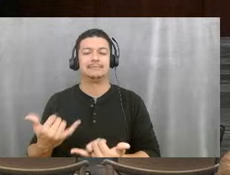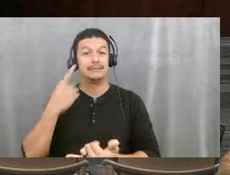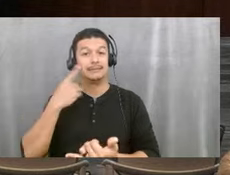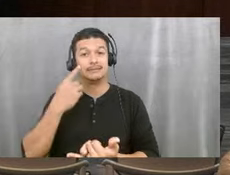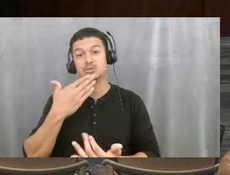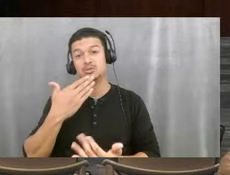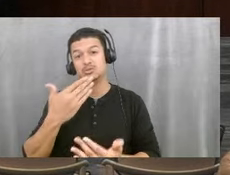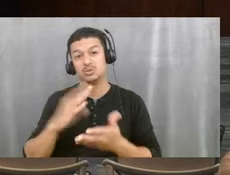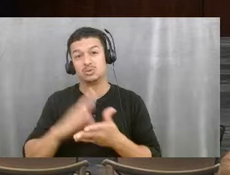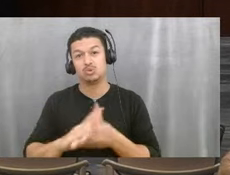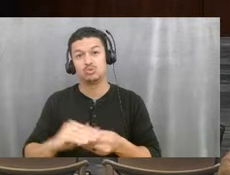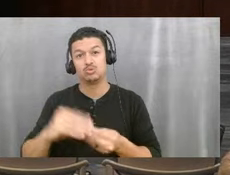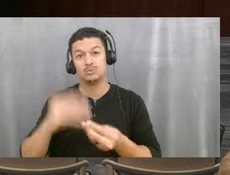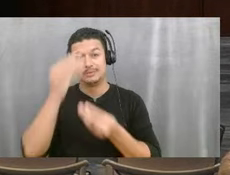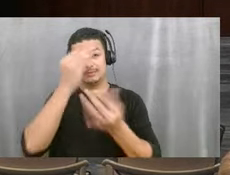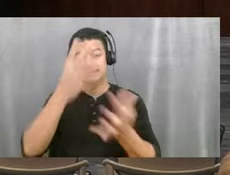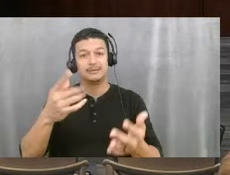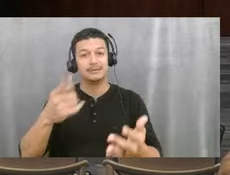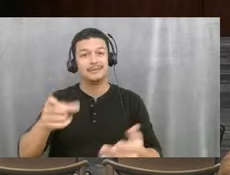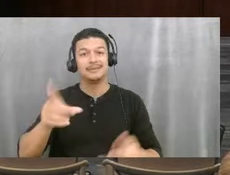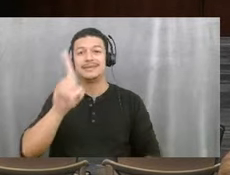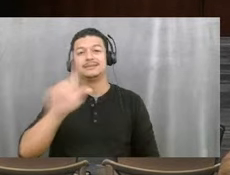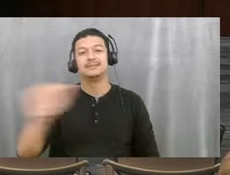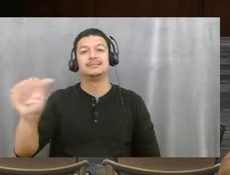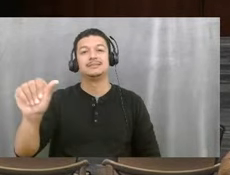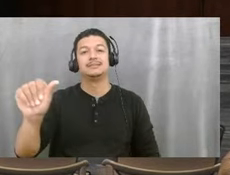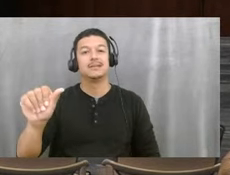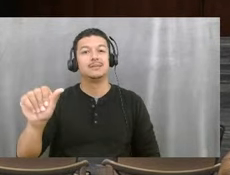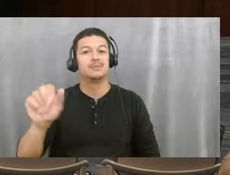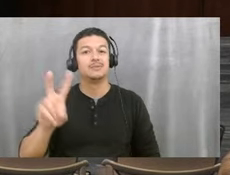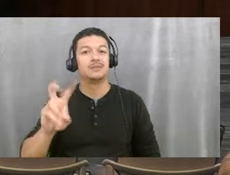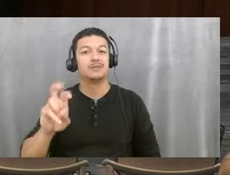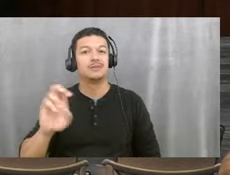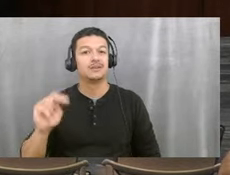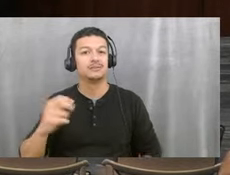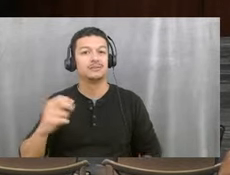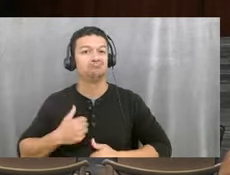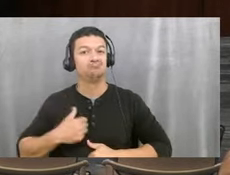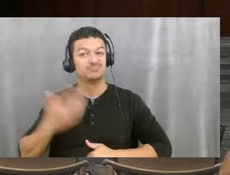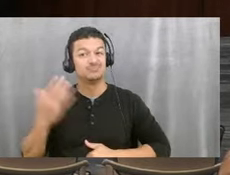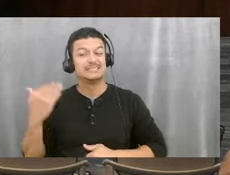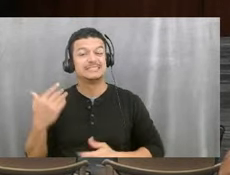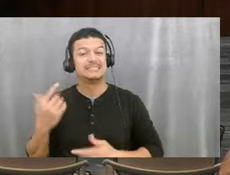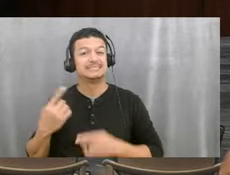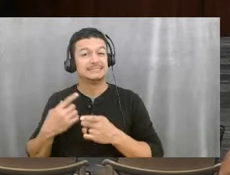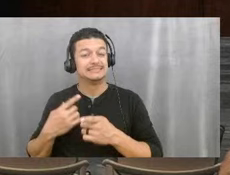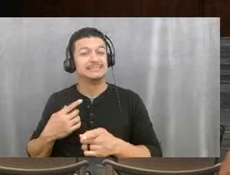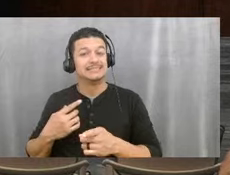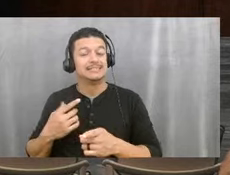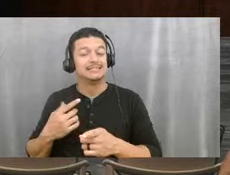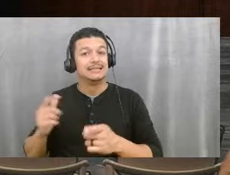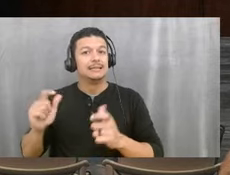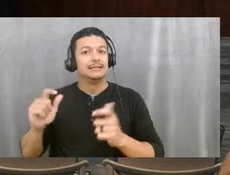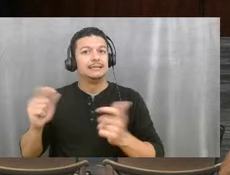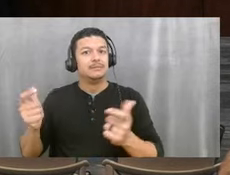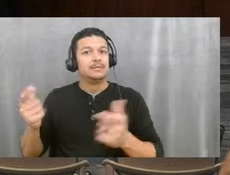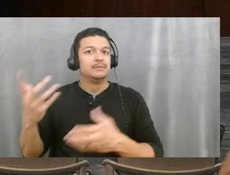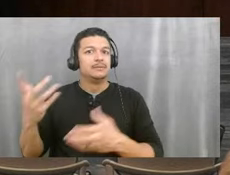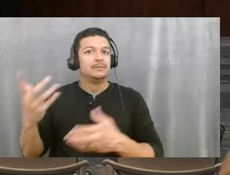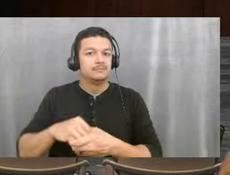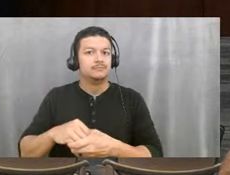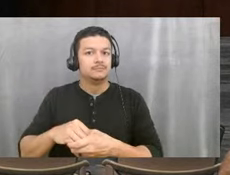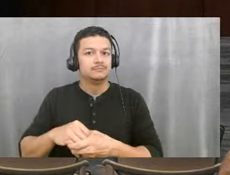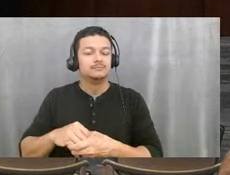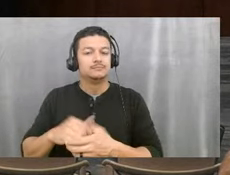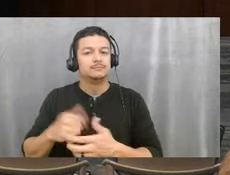You know, this is a disabled veteran who served a country, and I see Mr. Hart there. I've heard he's been a big component of this. And so I